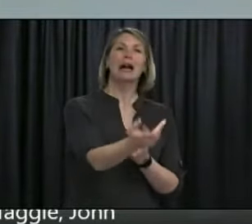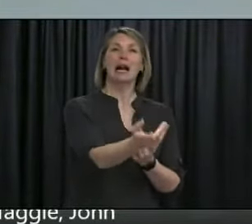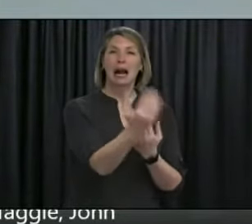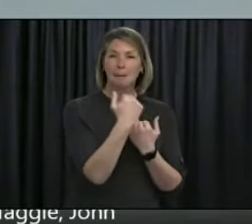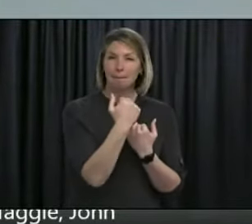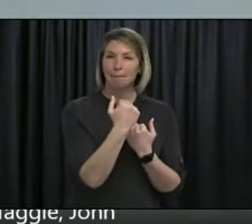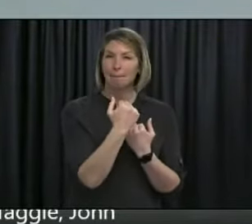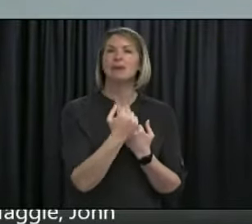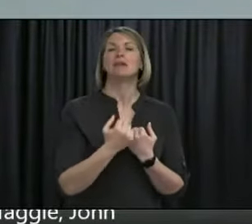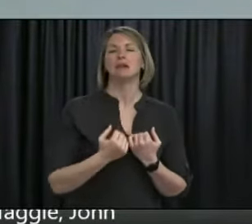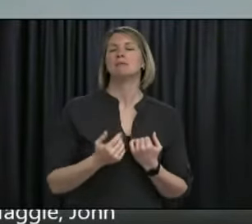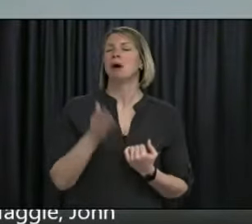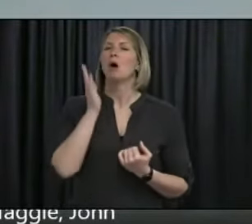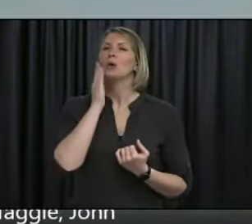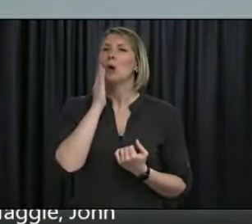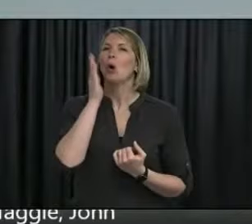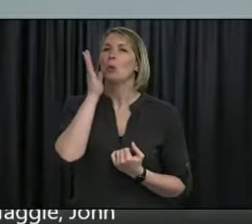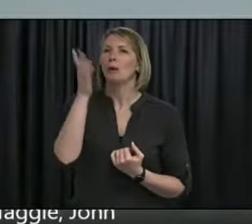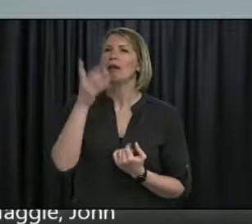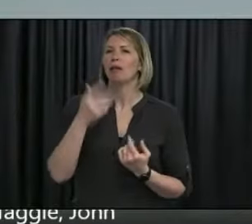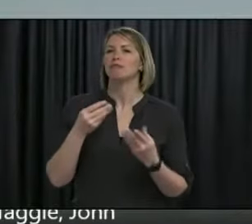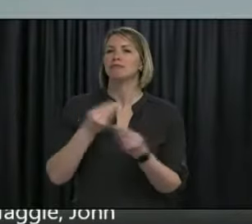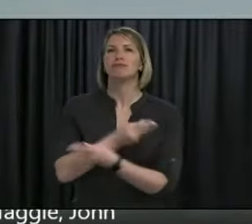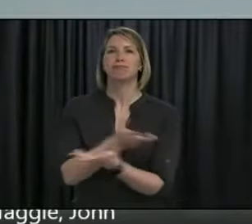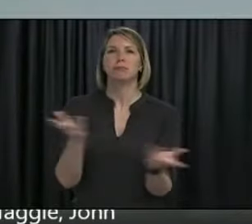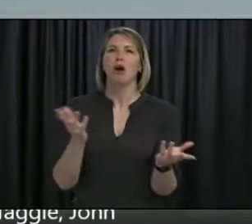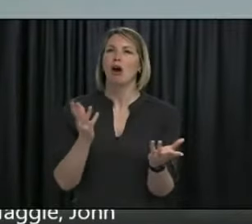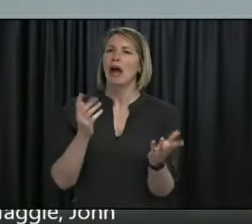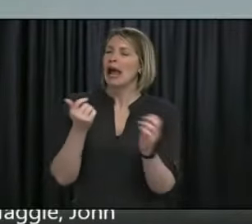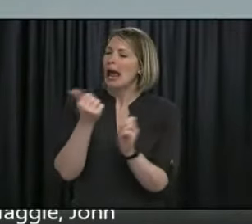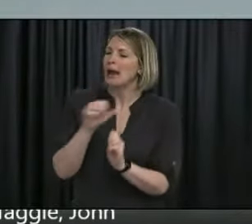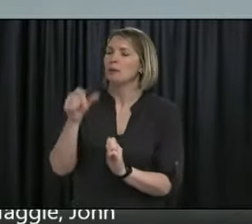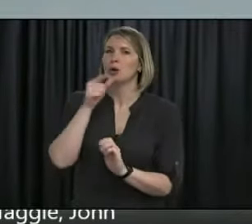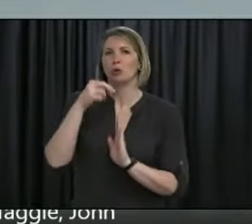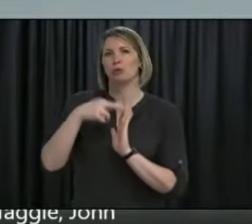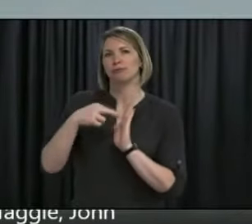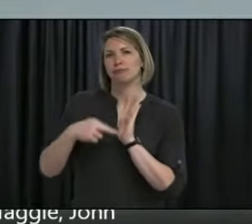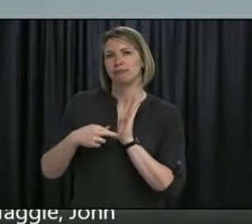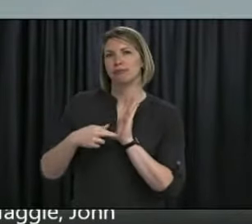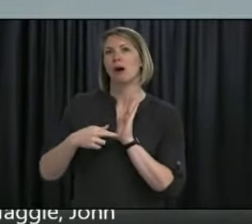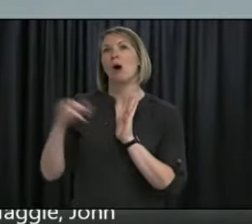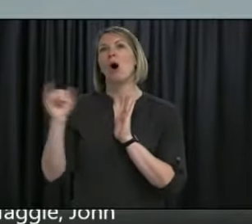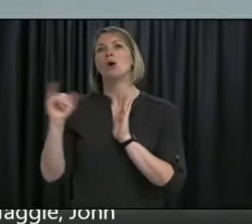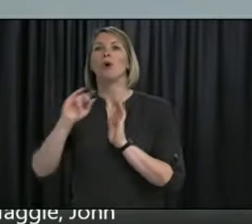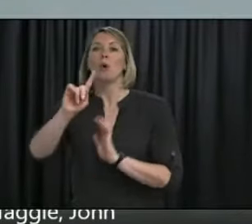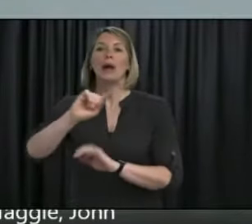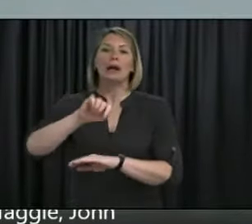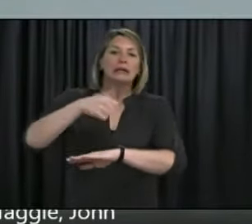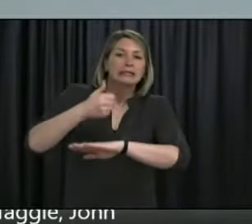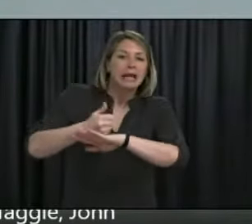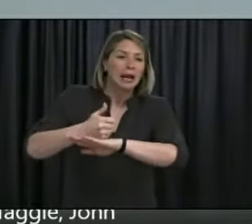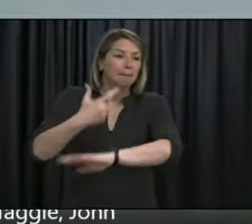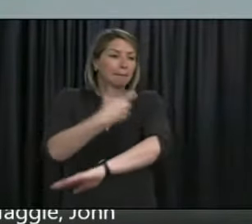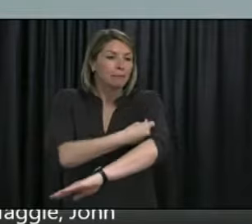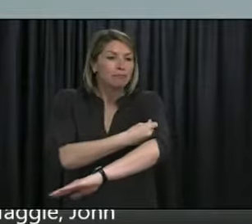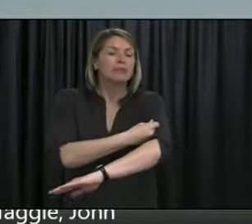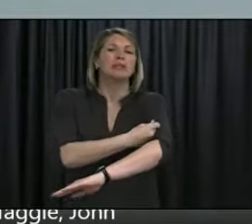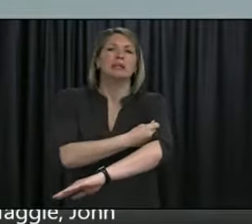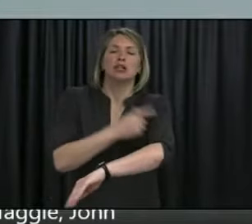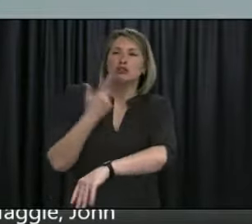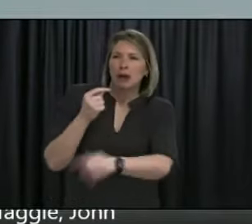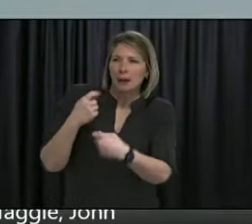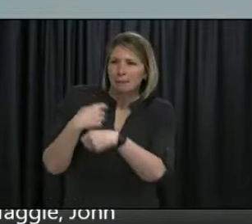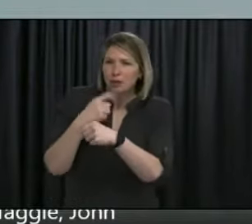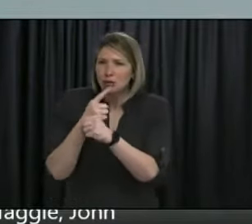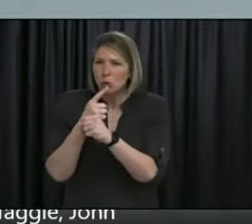where they would see the geography working best for them. So they're not having to drive, particularly for some of the frailer over